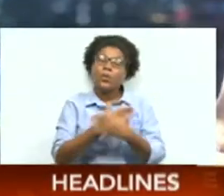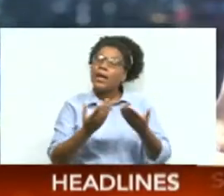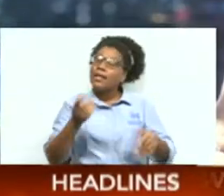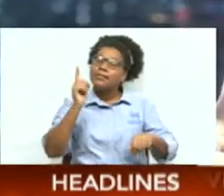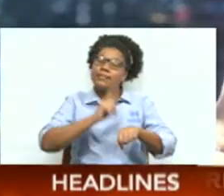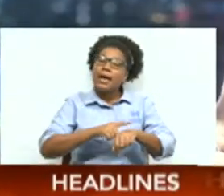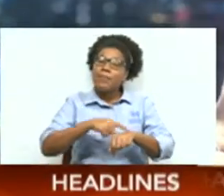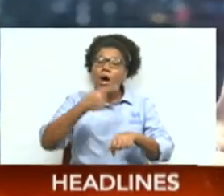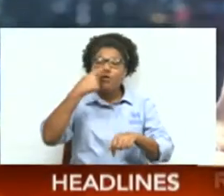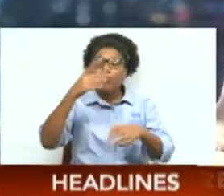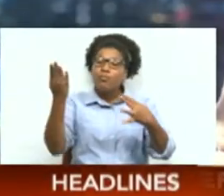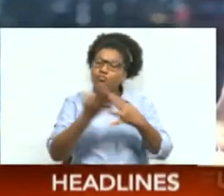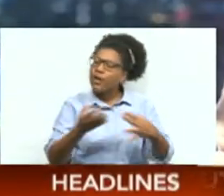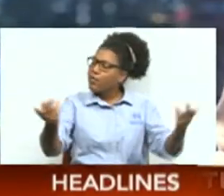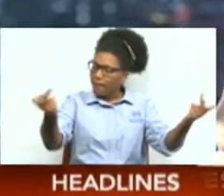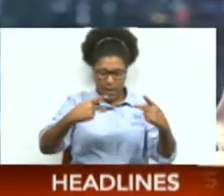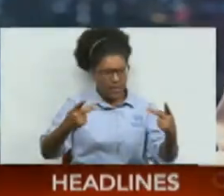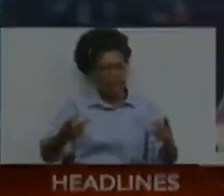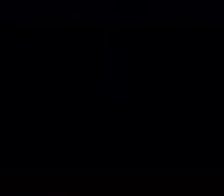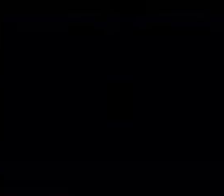now for a break. We'll be right back.